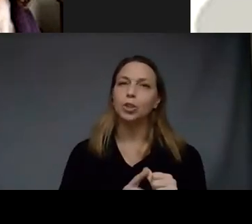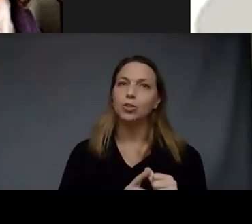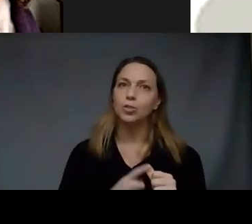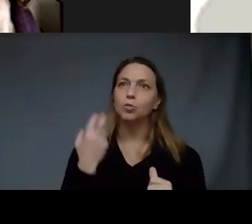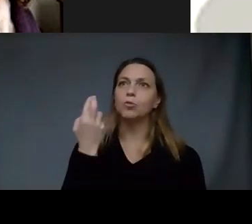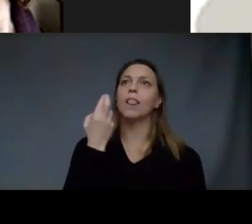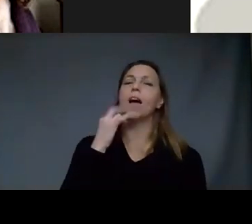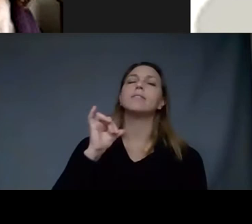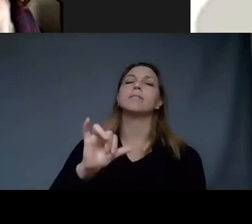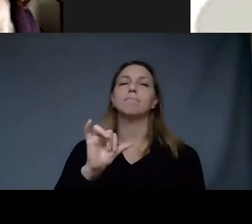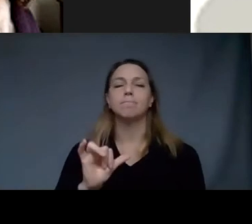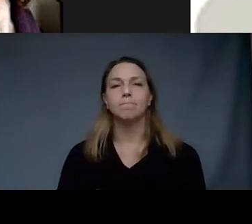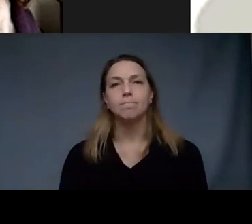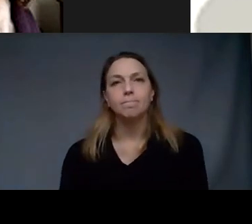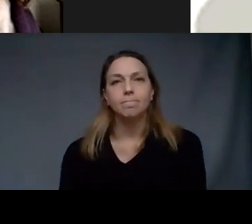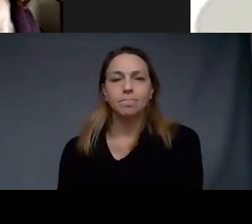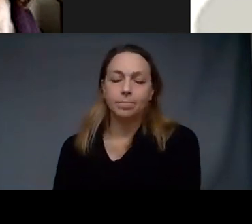facilitate that change